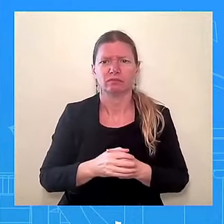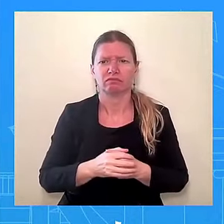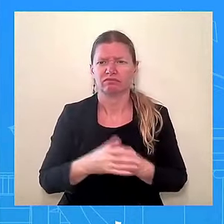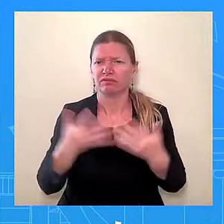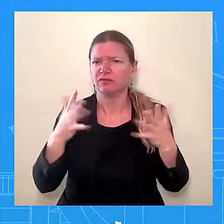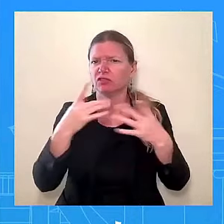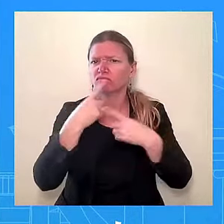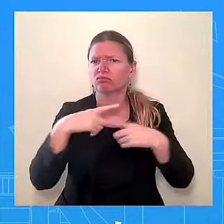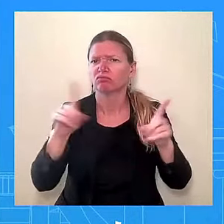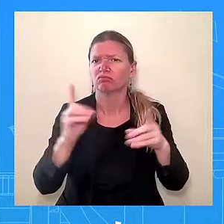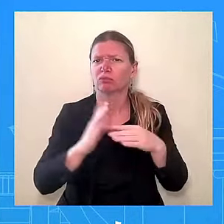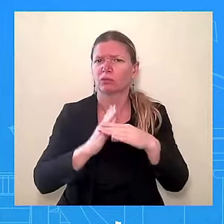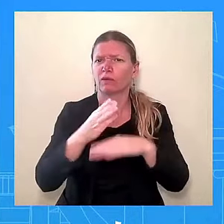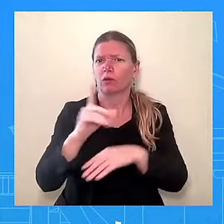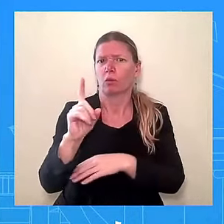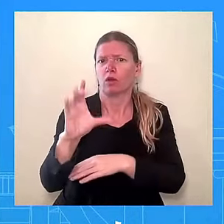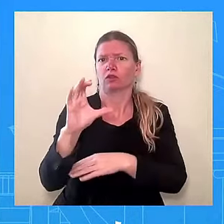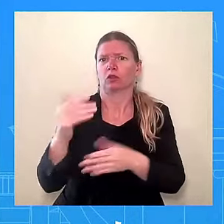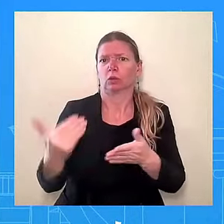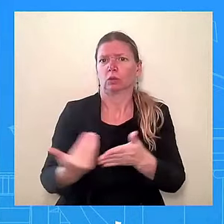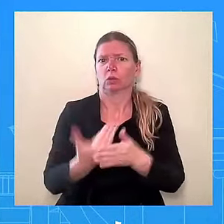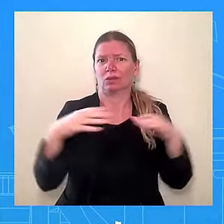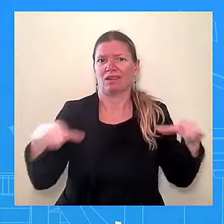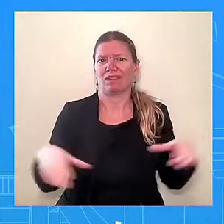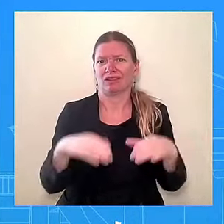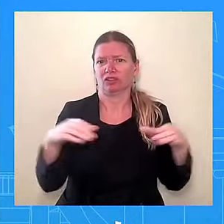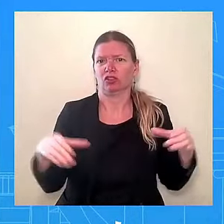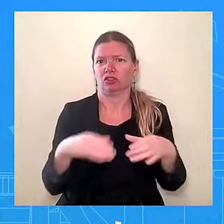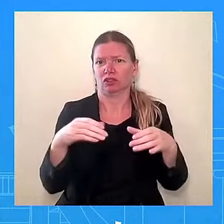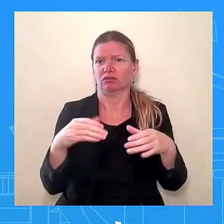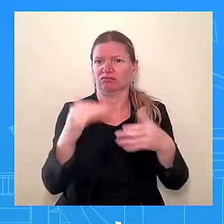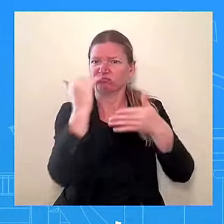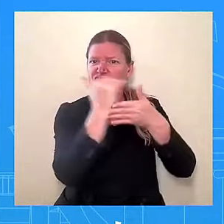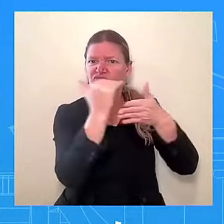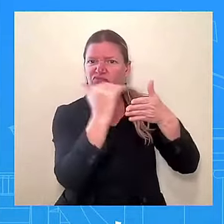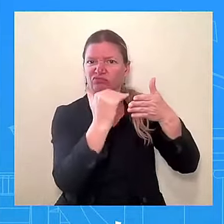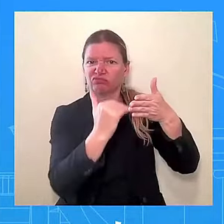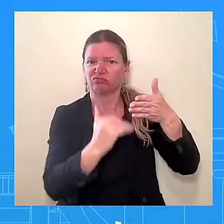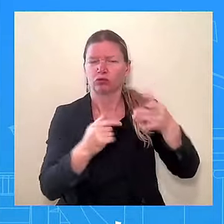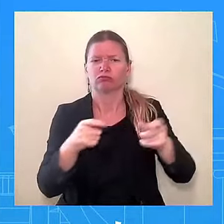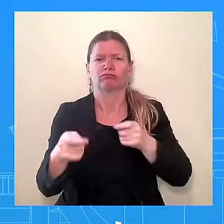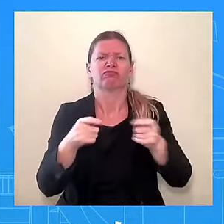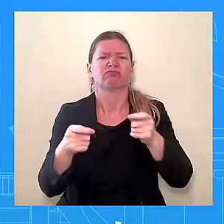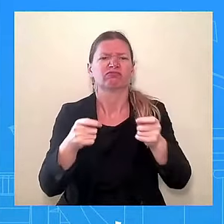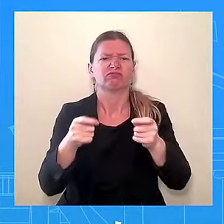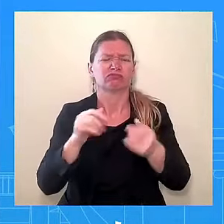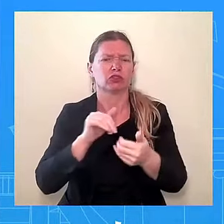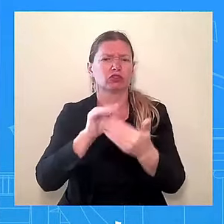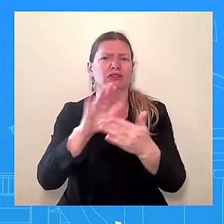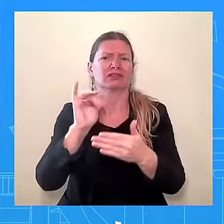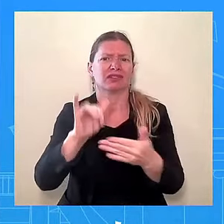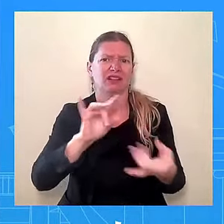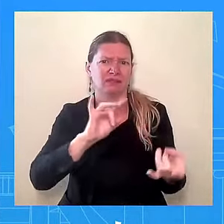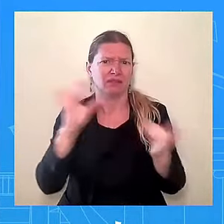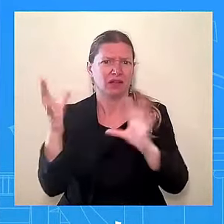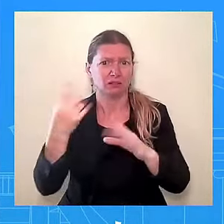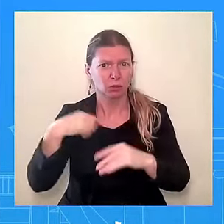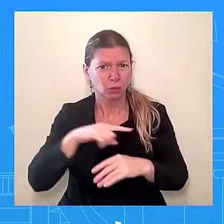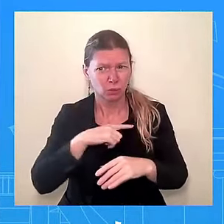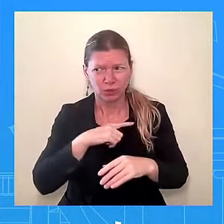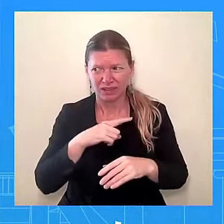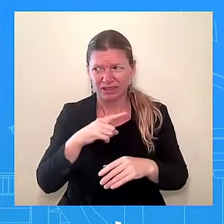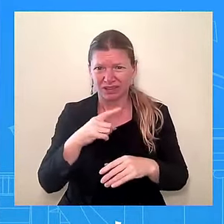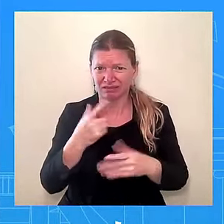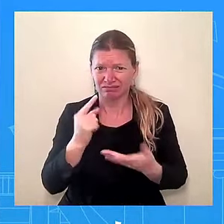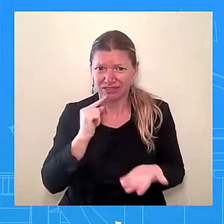year to deal with this type of hate, and so we're taking this very seriously, and it's an all-of-government approach here. Thank you.